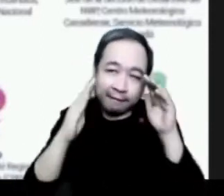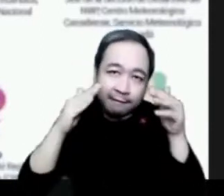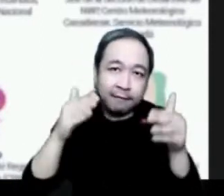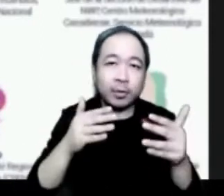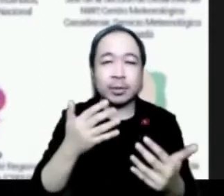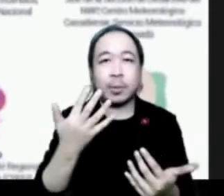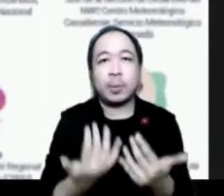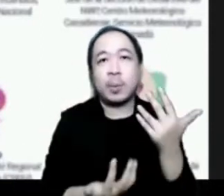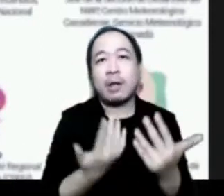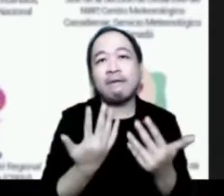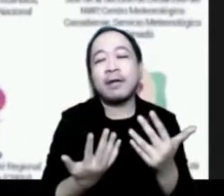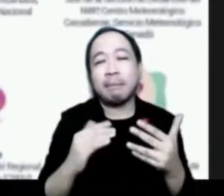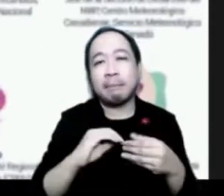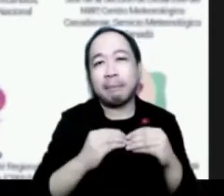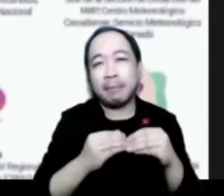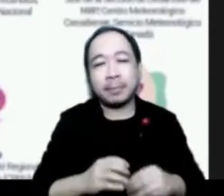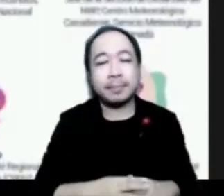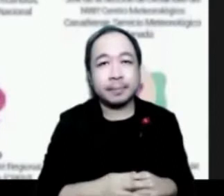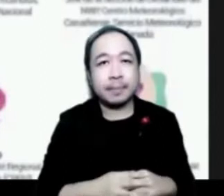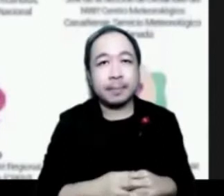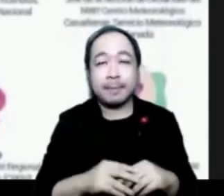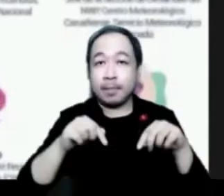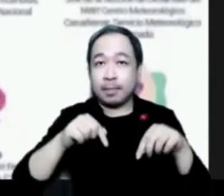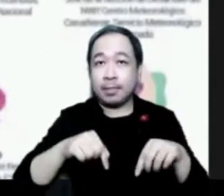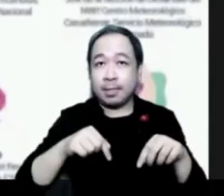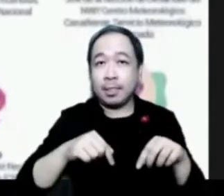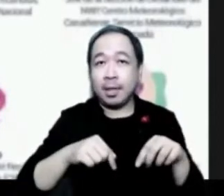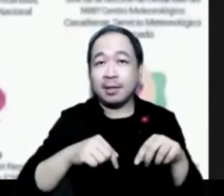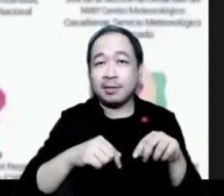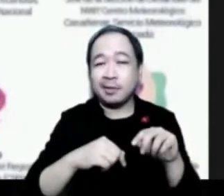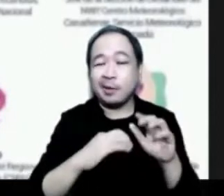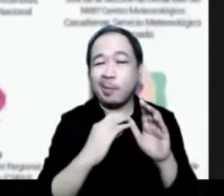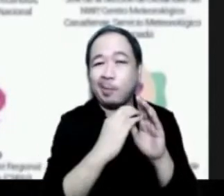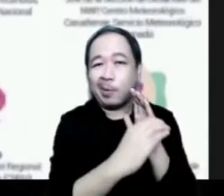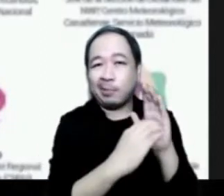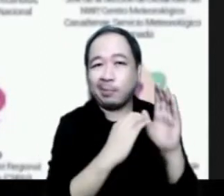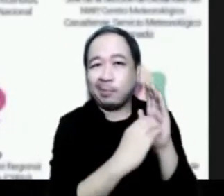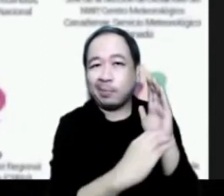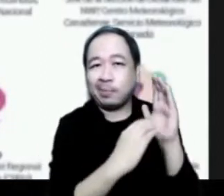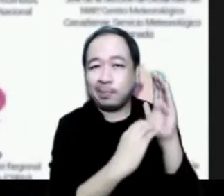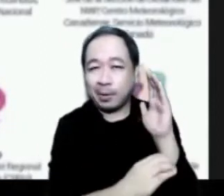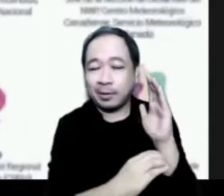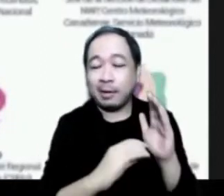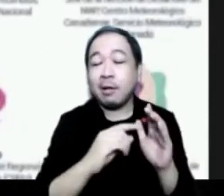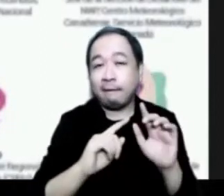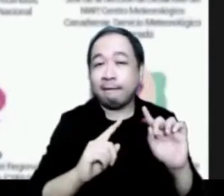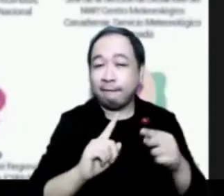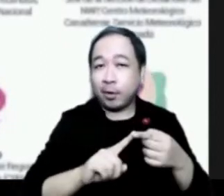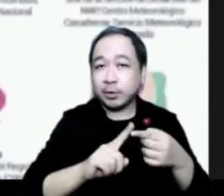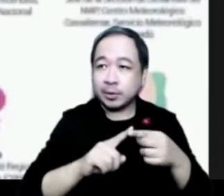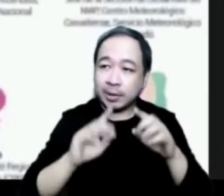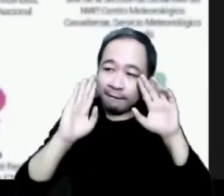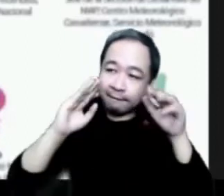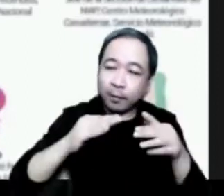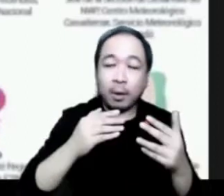This session will be divided into segments, the first one will be dedicated to wildfires with four presentations,